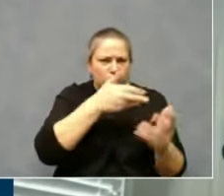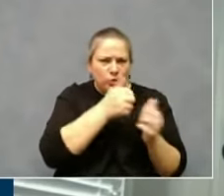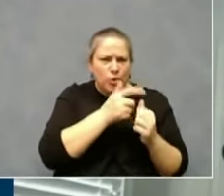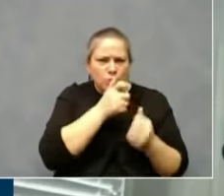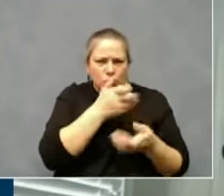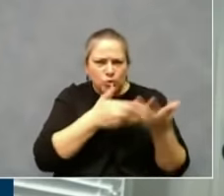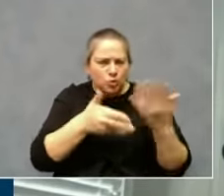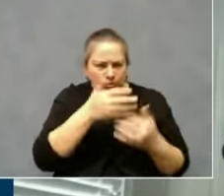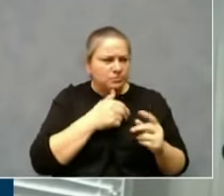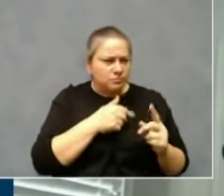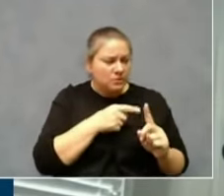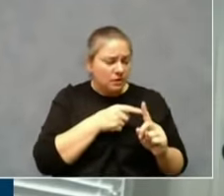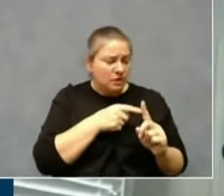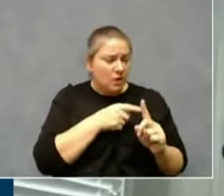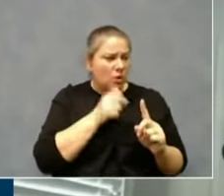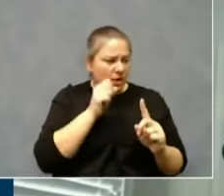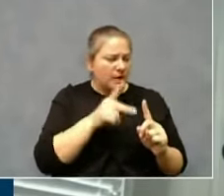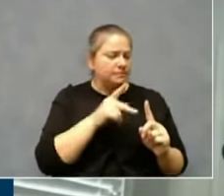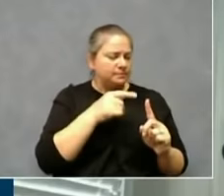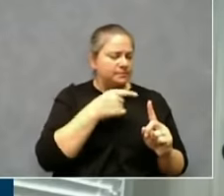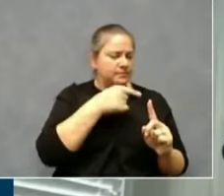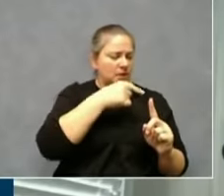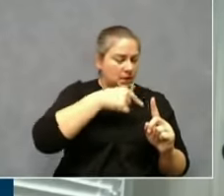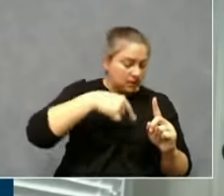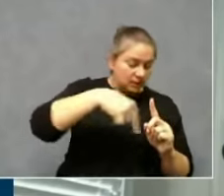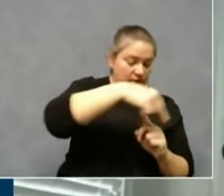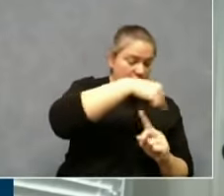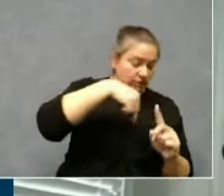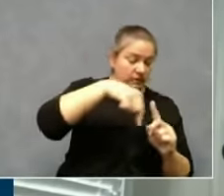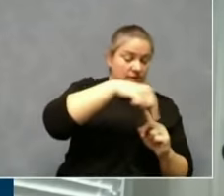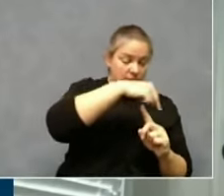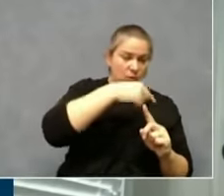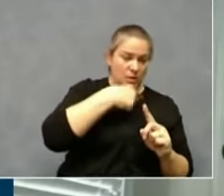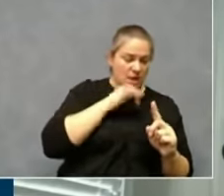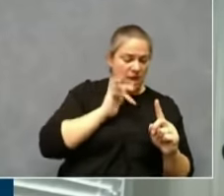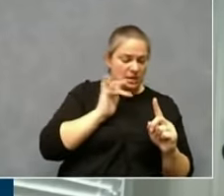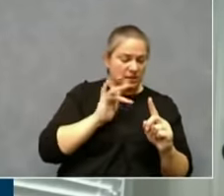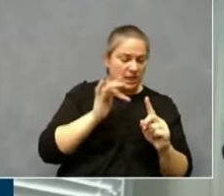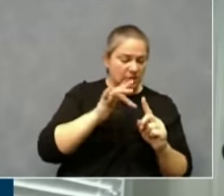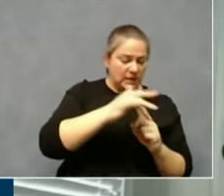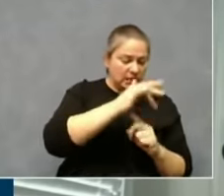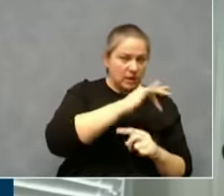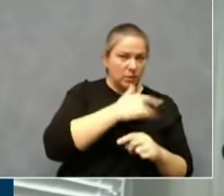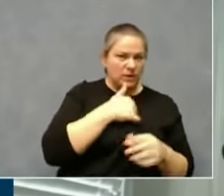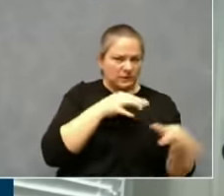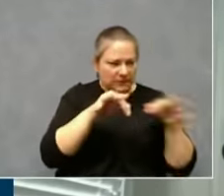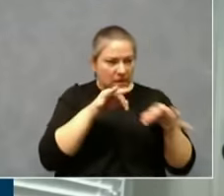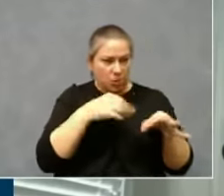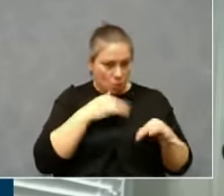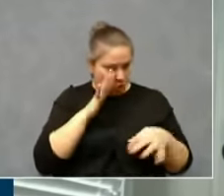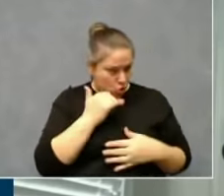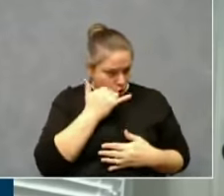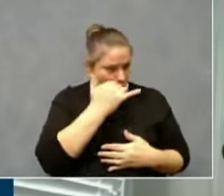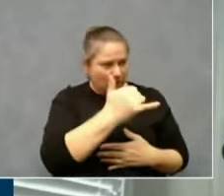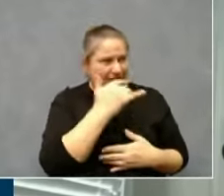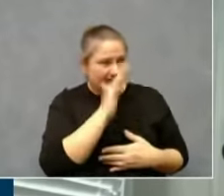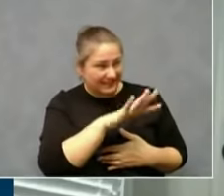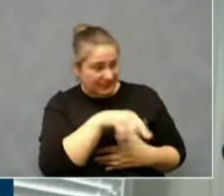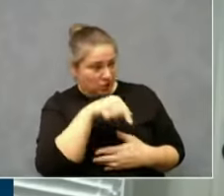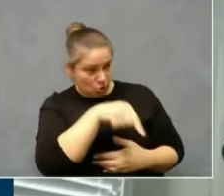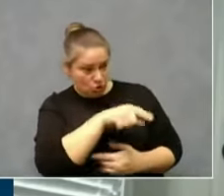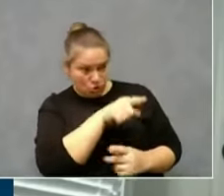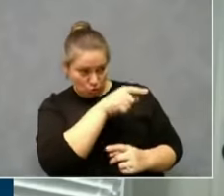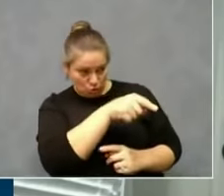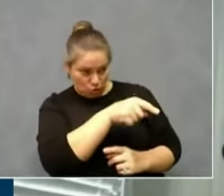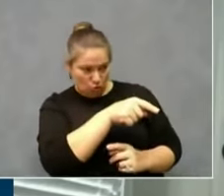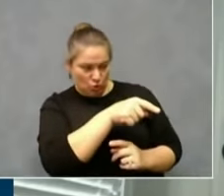quarantining so that they don't go out to public unknowingly spreading disease if they have the infection but don't have